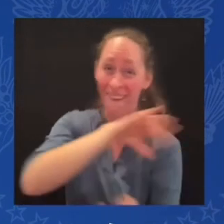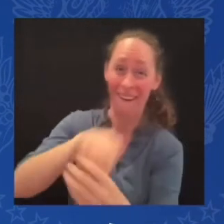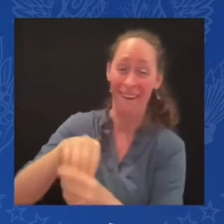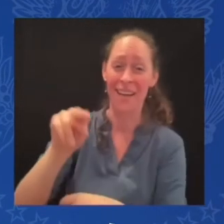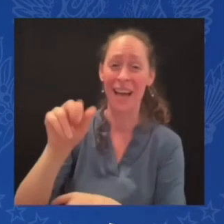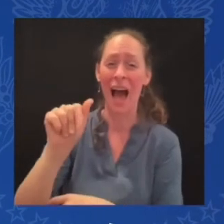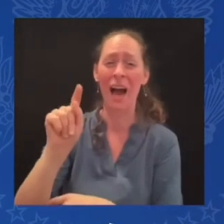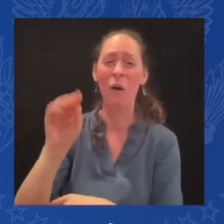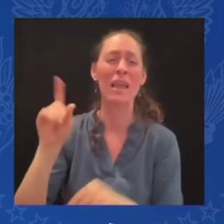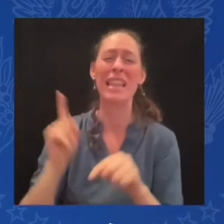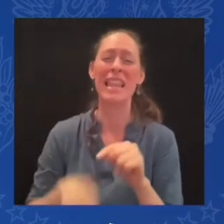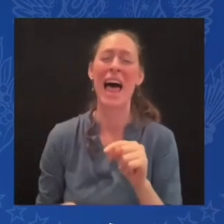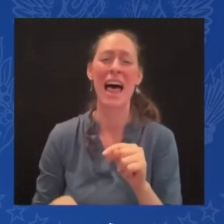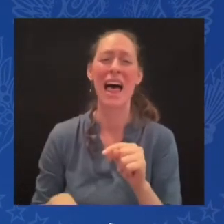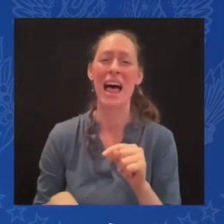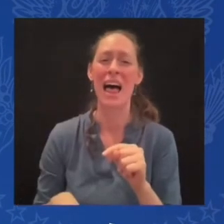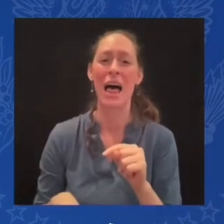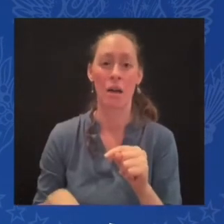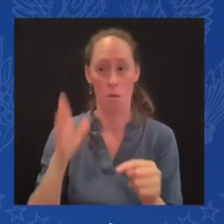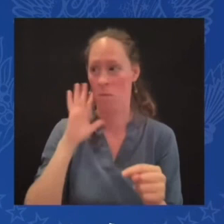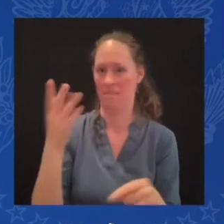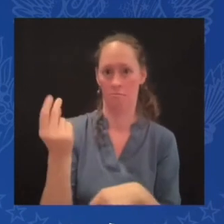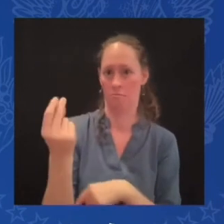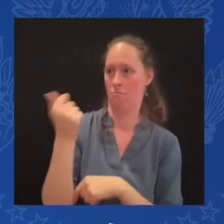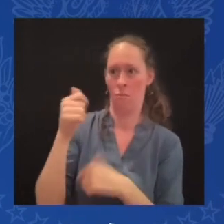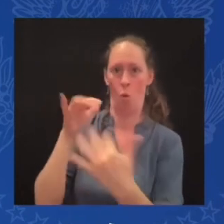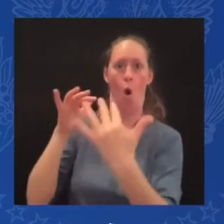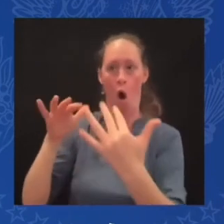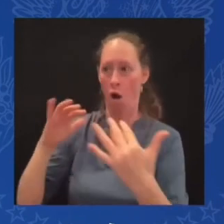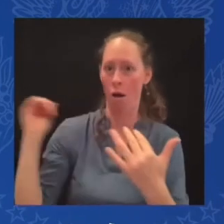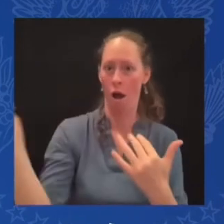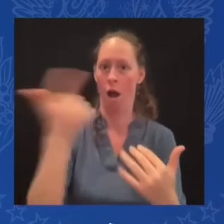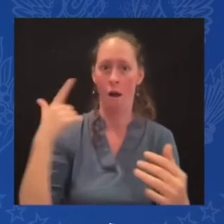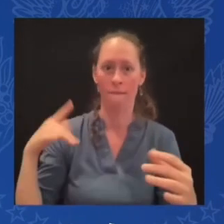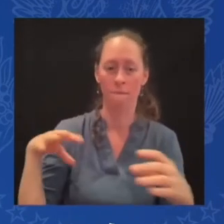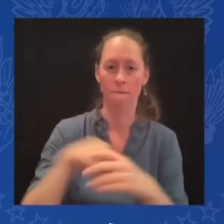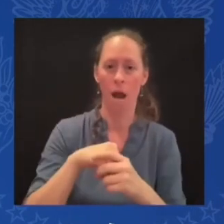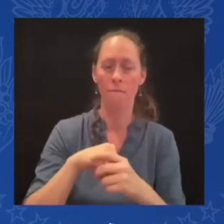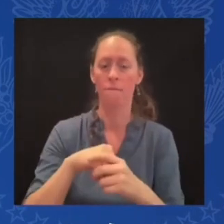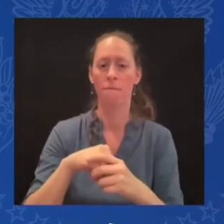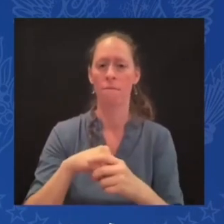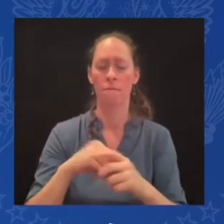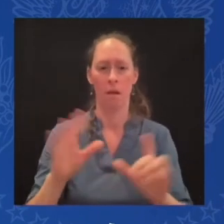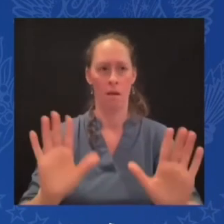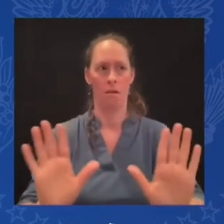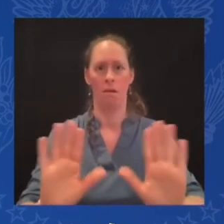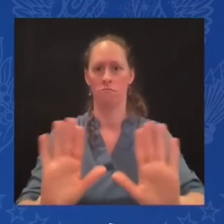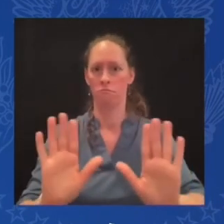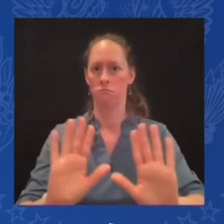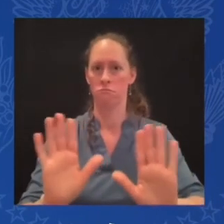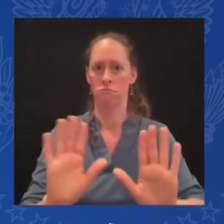It's about when they can join, and they will join NATO. The issue of whether or not